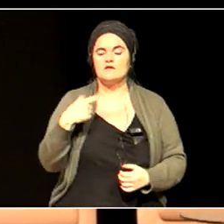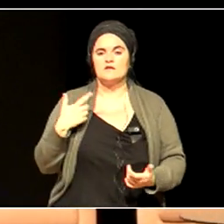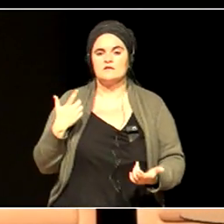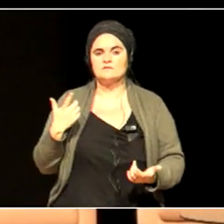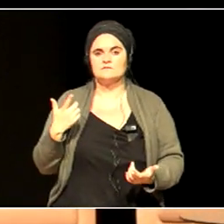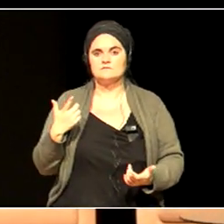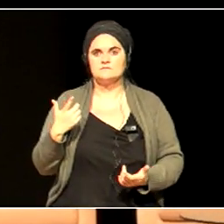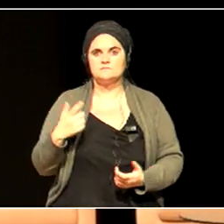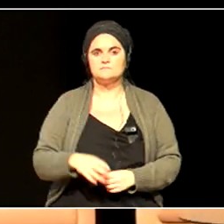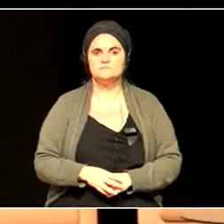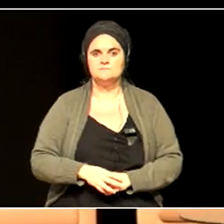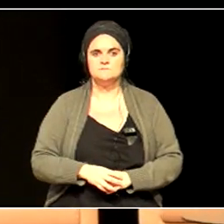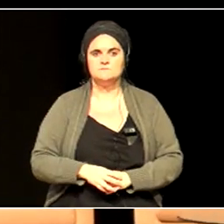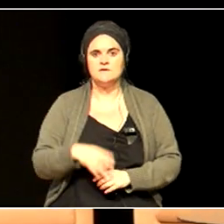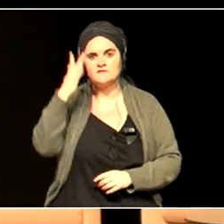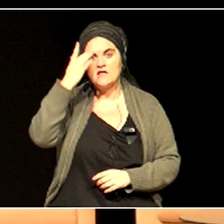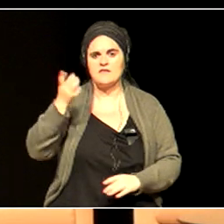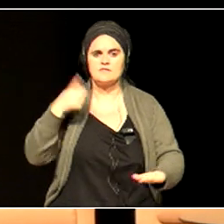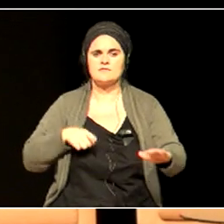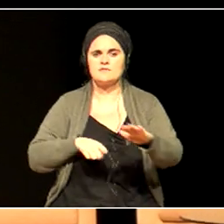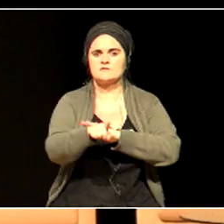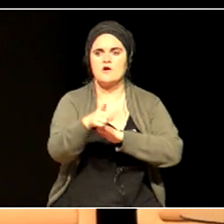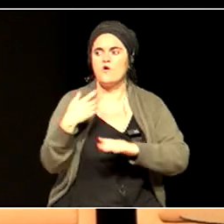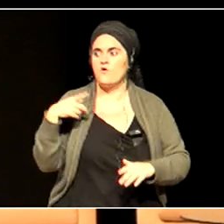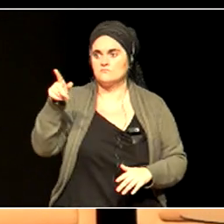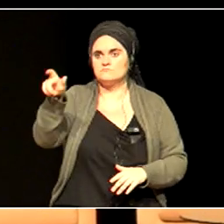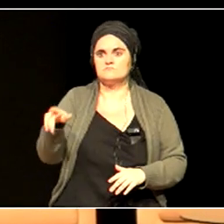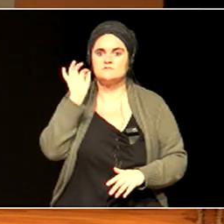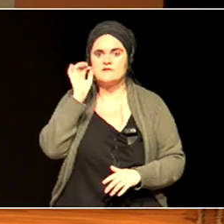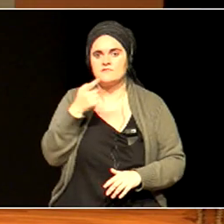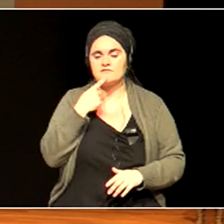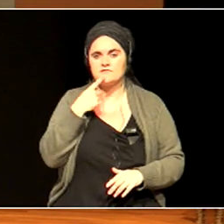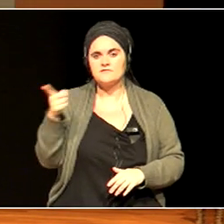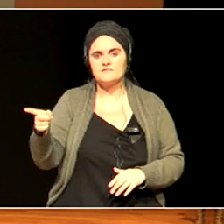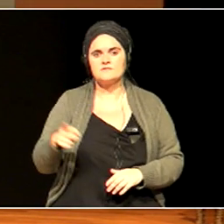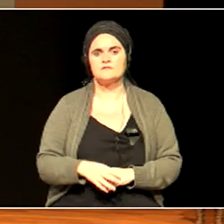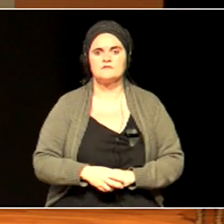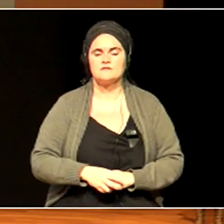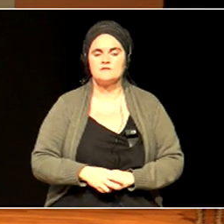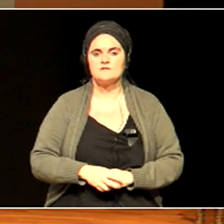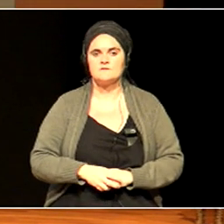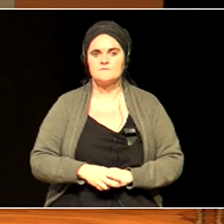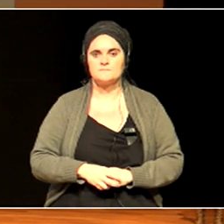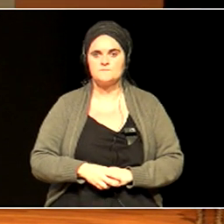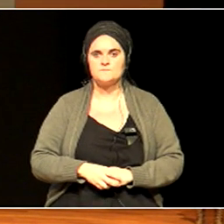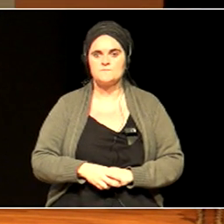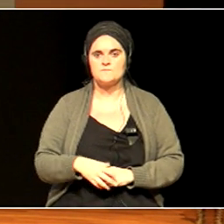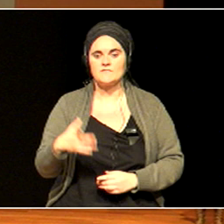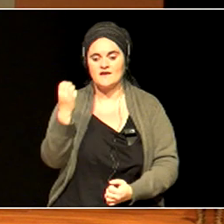well, what she says is that economics has the wrong foundation.